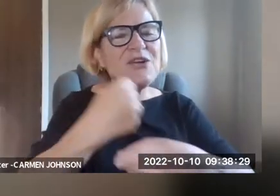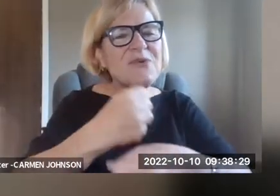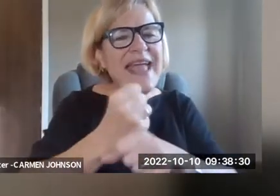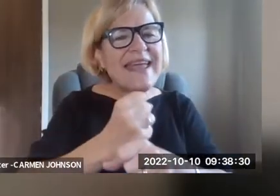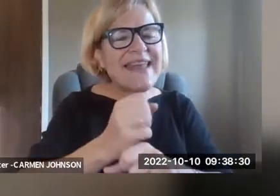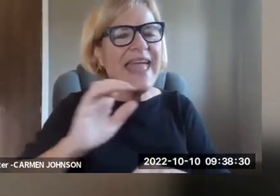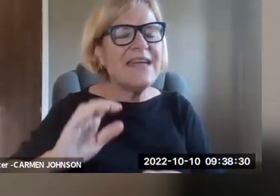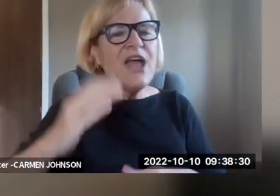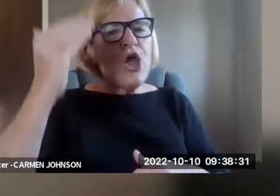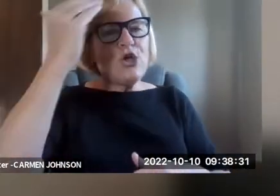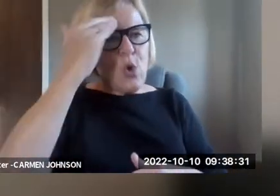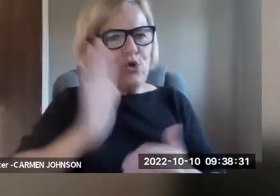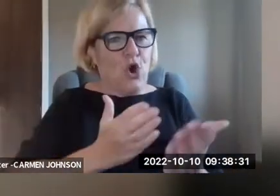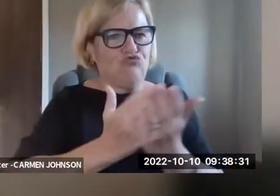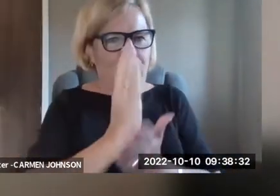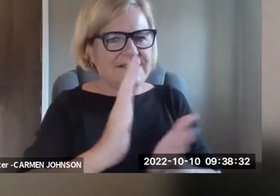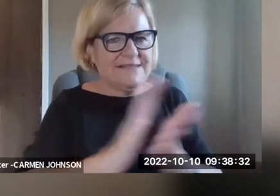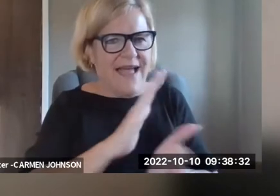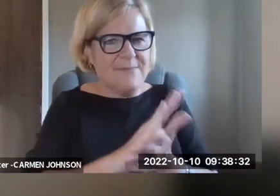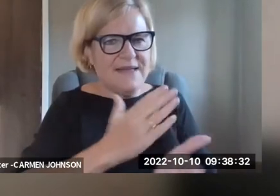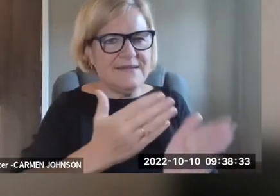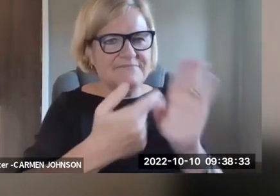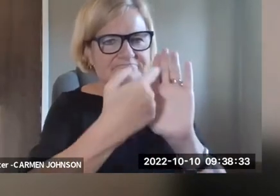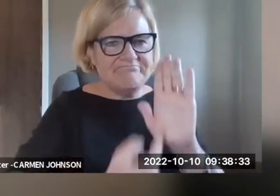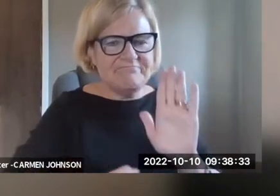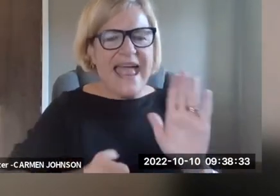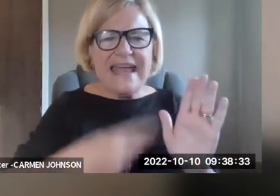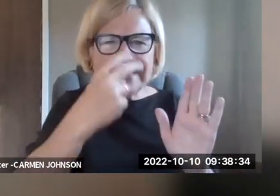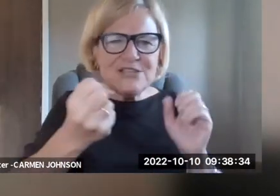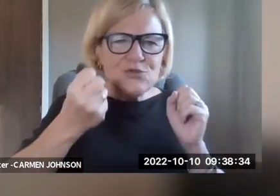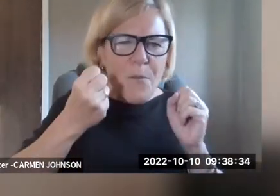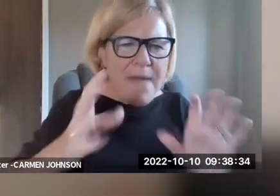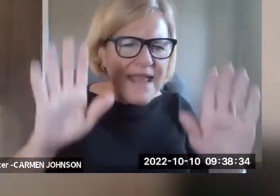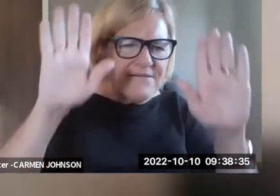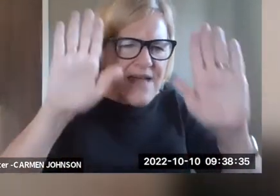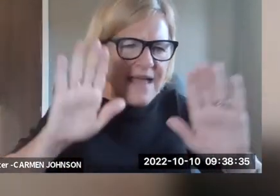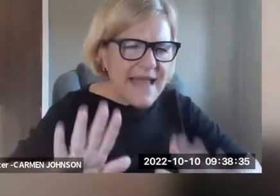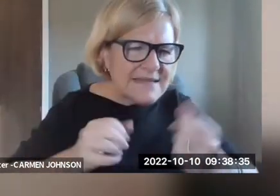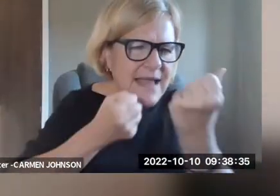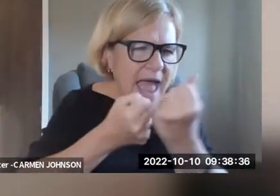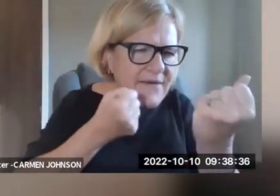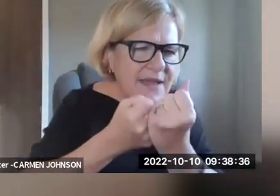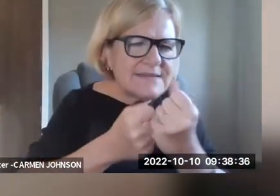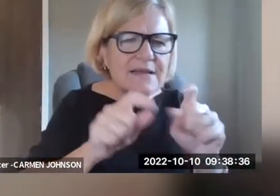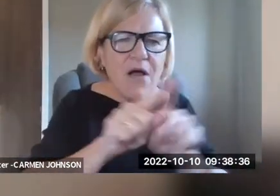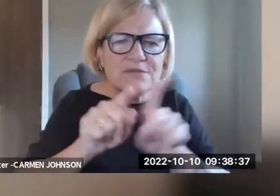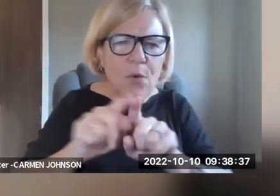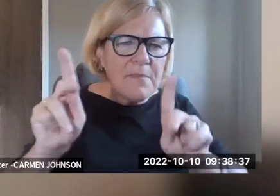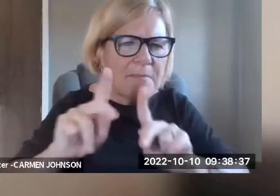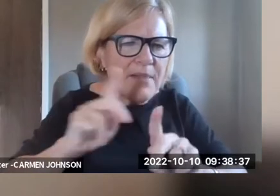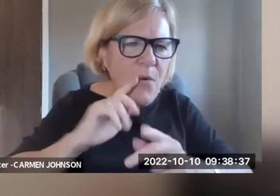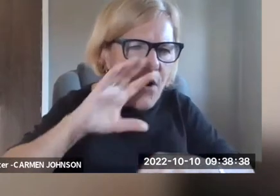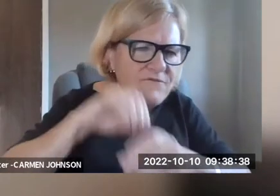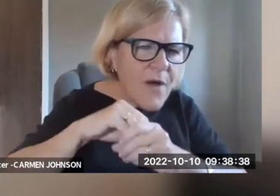But, um, but one other thing is in our future, which is that we're going to create a know your rights document out of all of this.